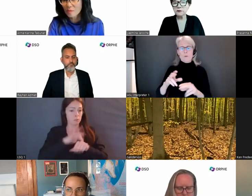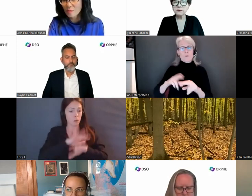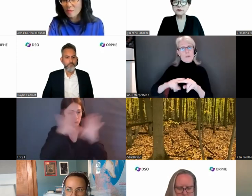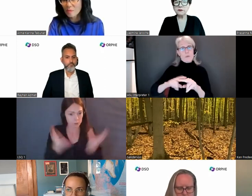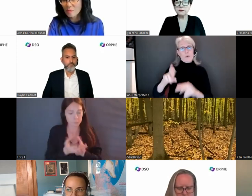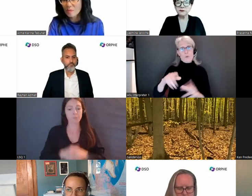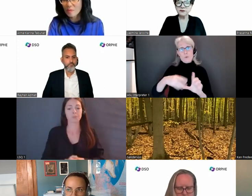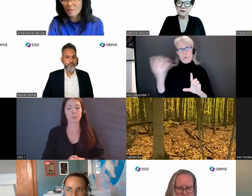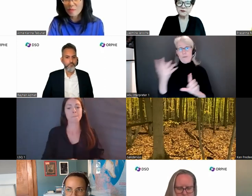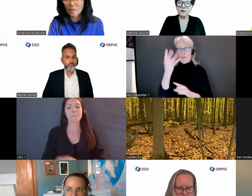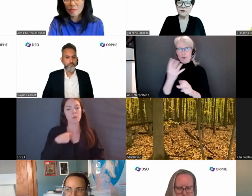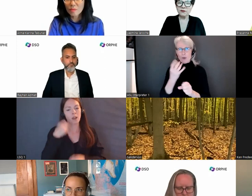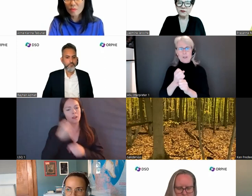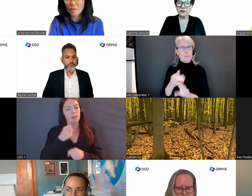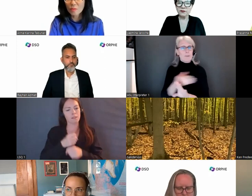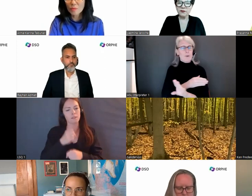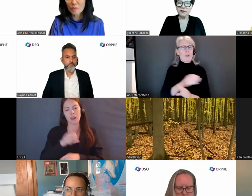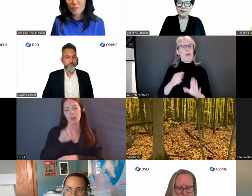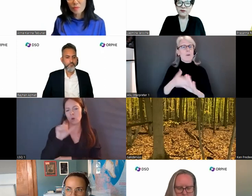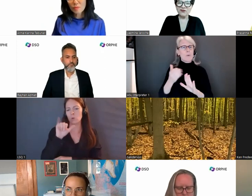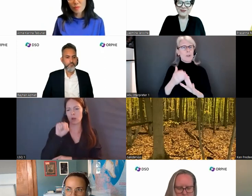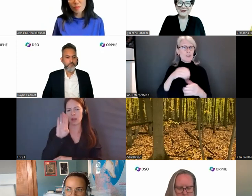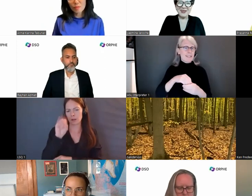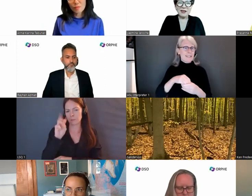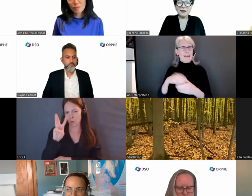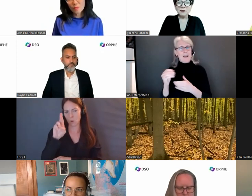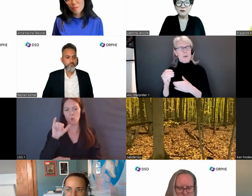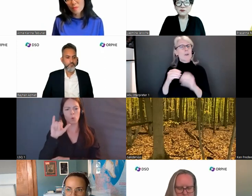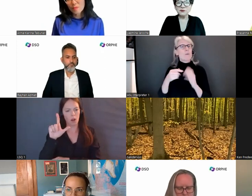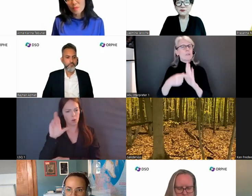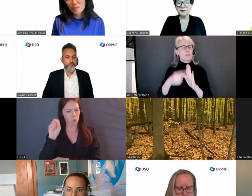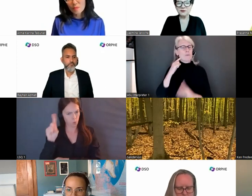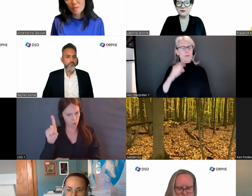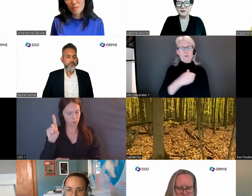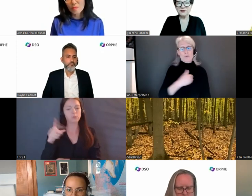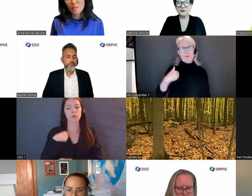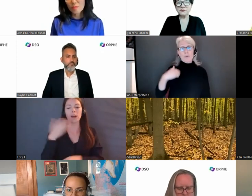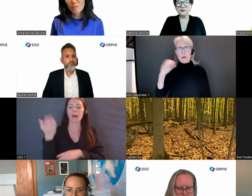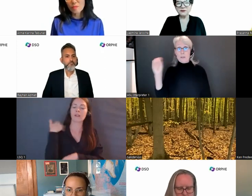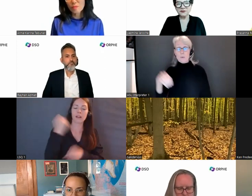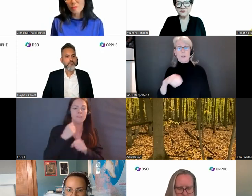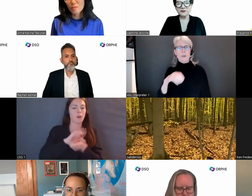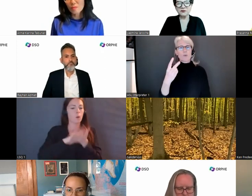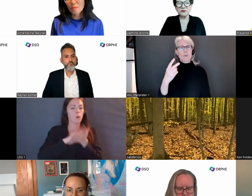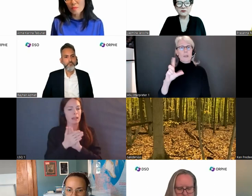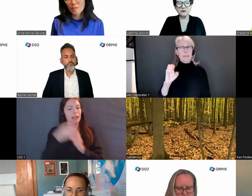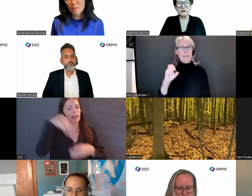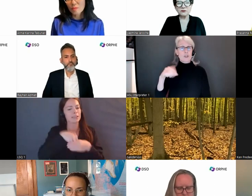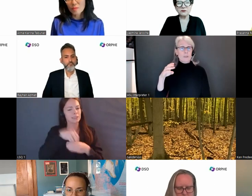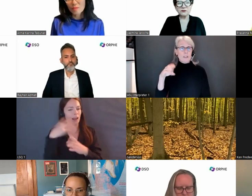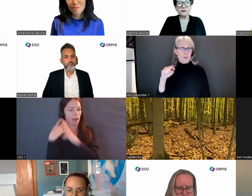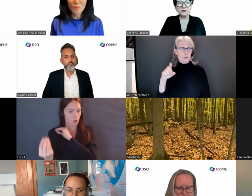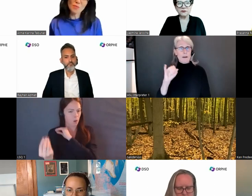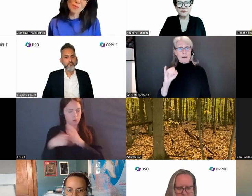that, I was the director of operations and events at Inside Out, the presenter of the Toronto and Ottawa 2SLGBTQI